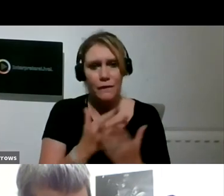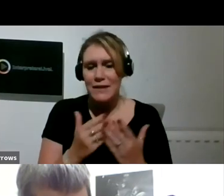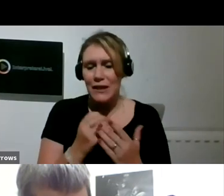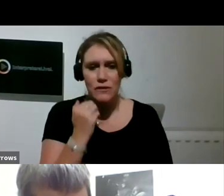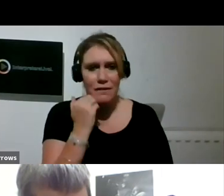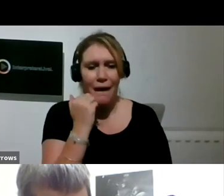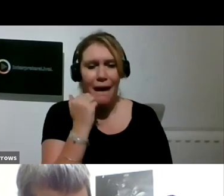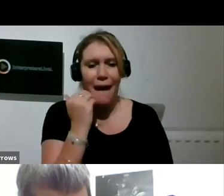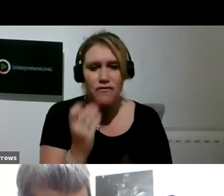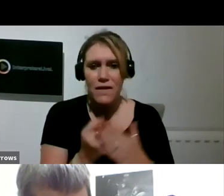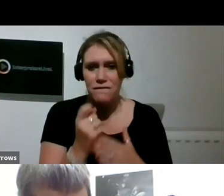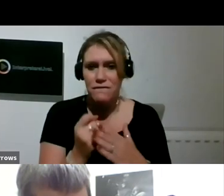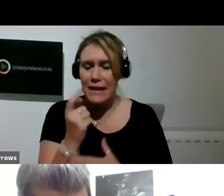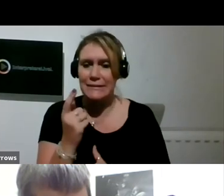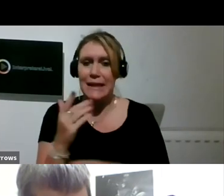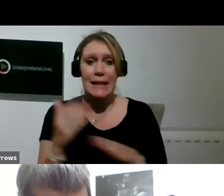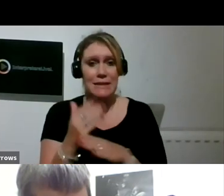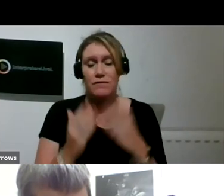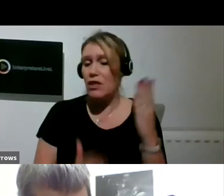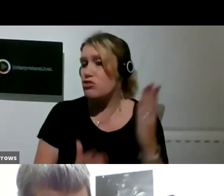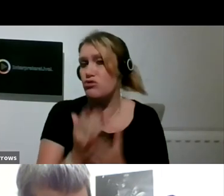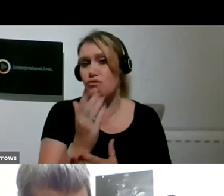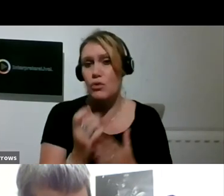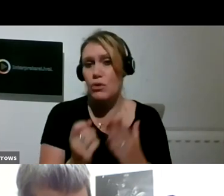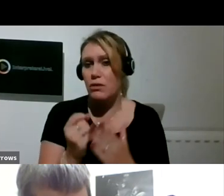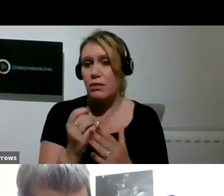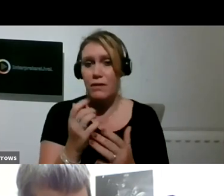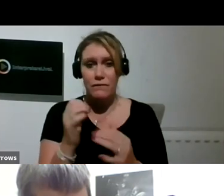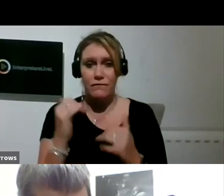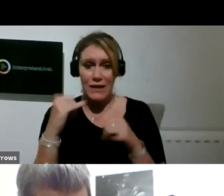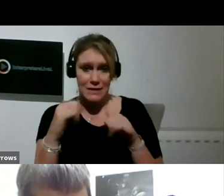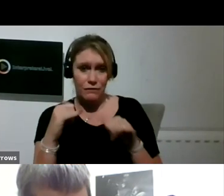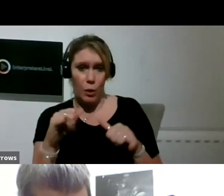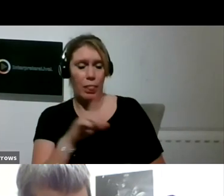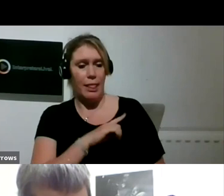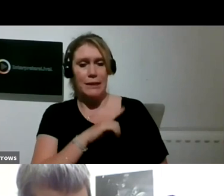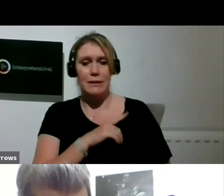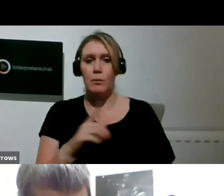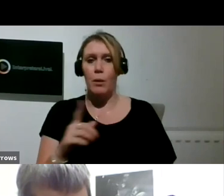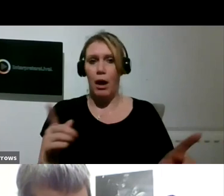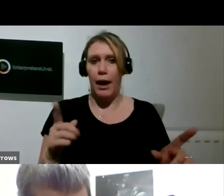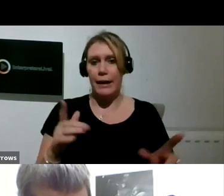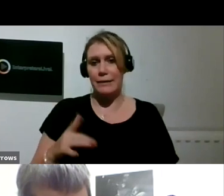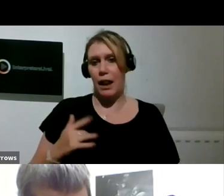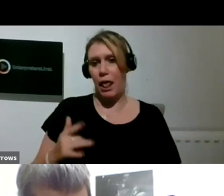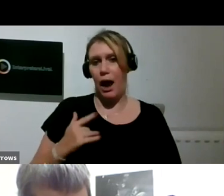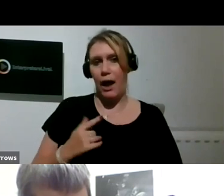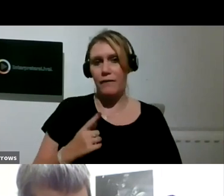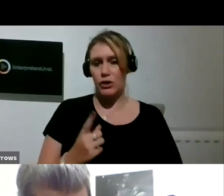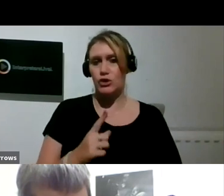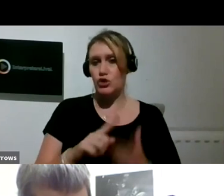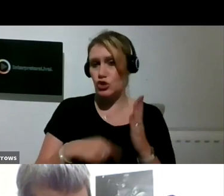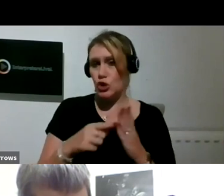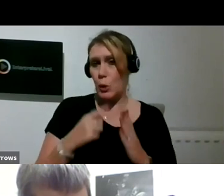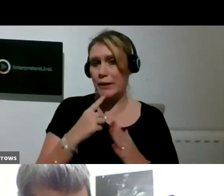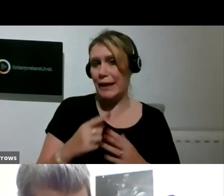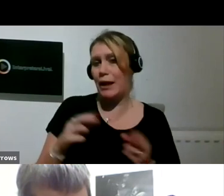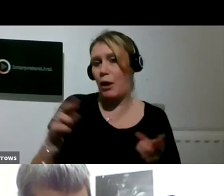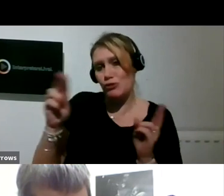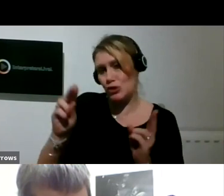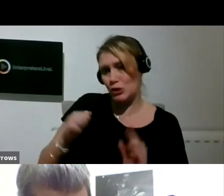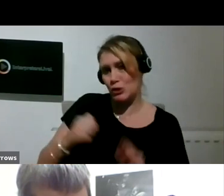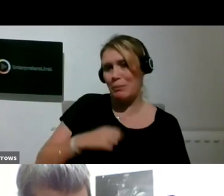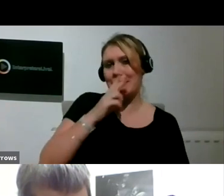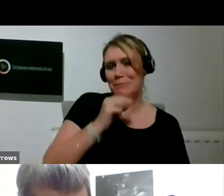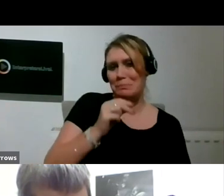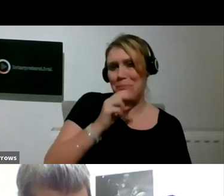activity right through the festival. That's what makes it live. I might do a bit less speaking and let other people speak up a bit